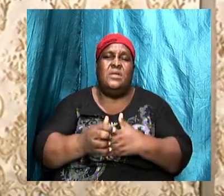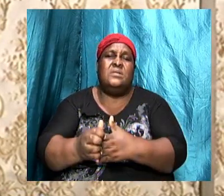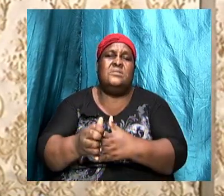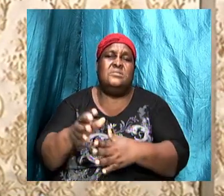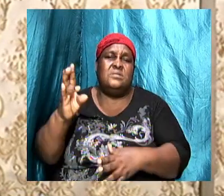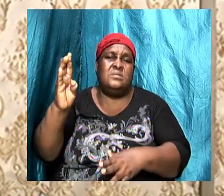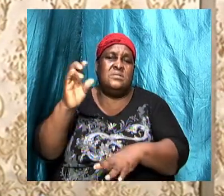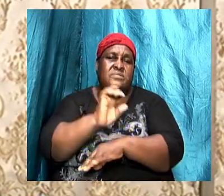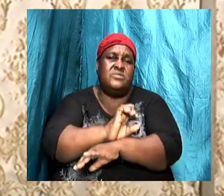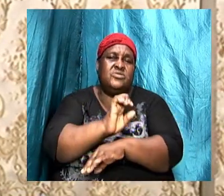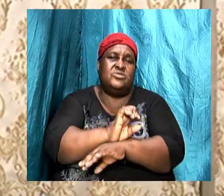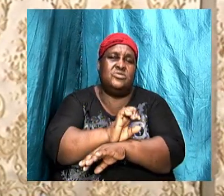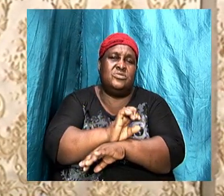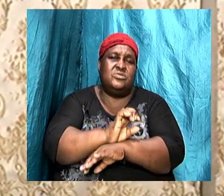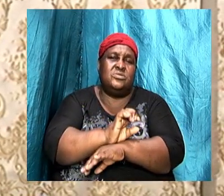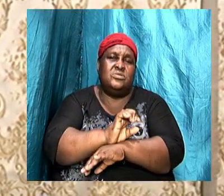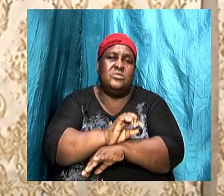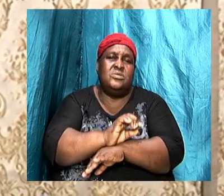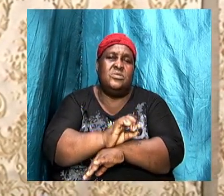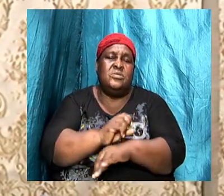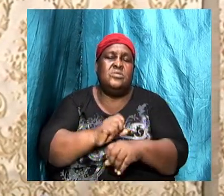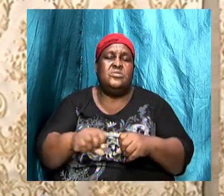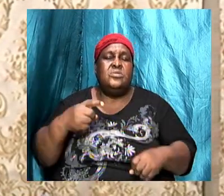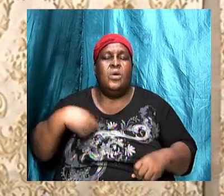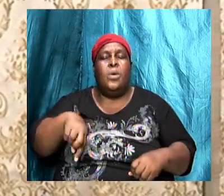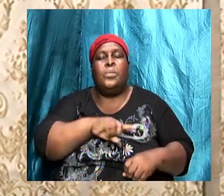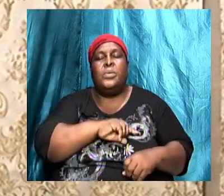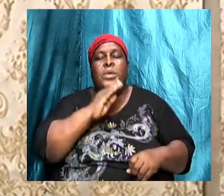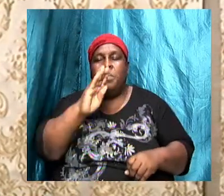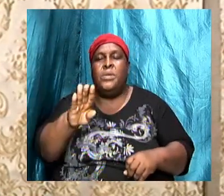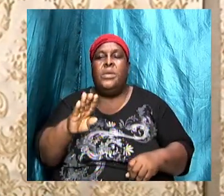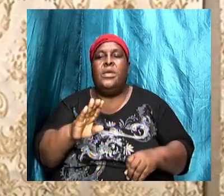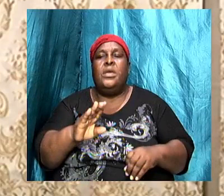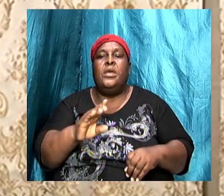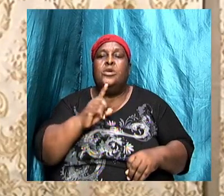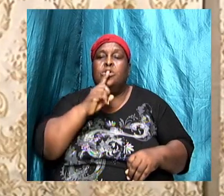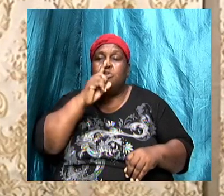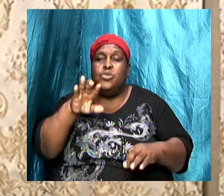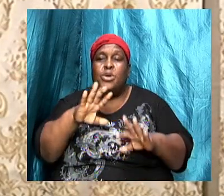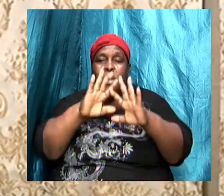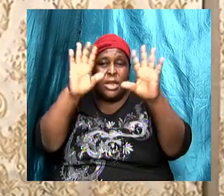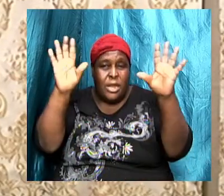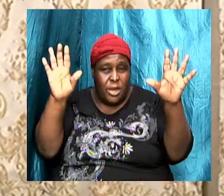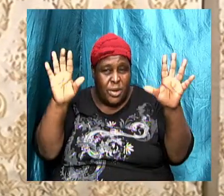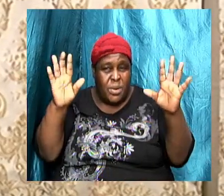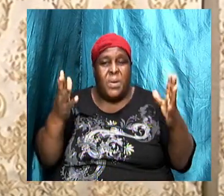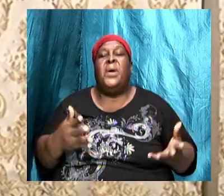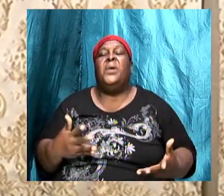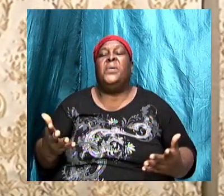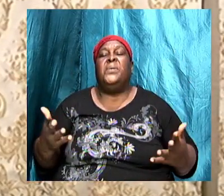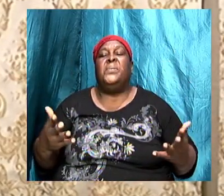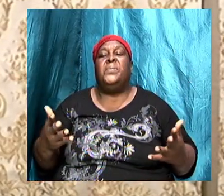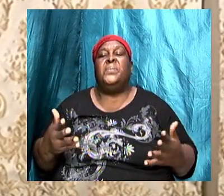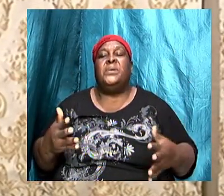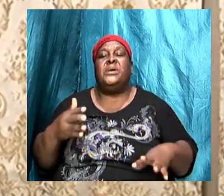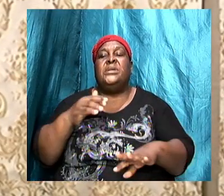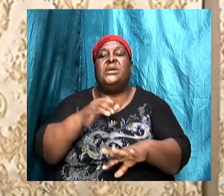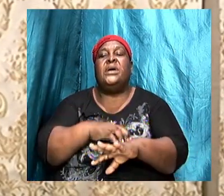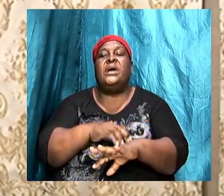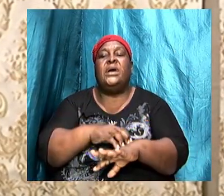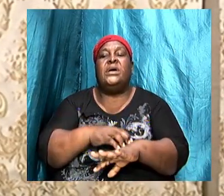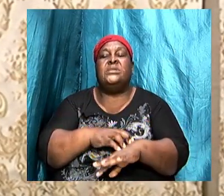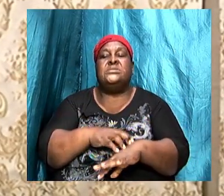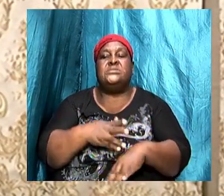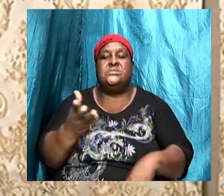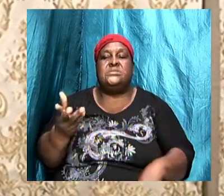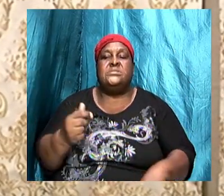into the seven churches so that we can be clear as to what is at play.